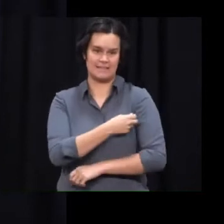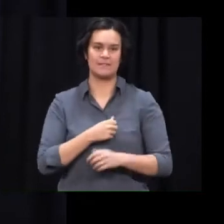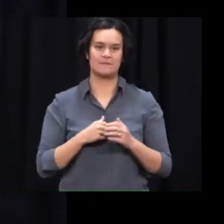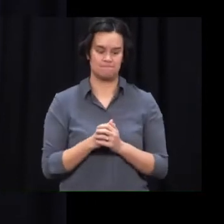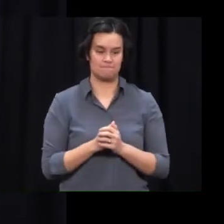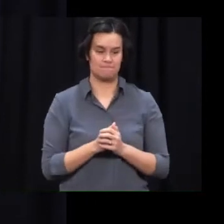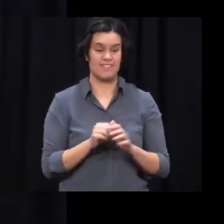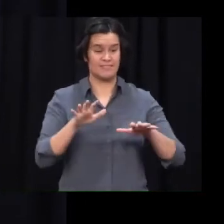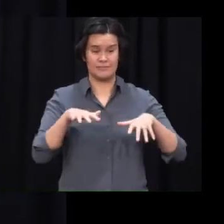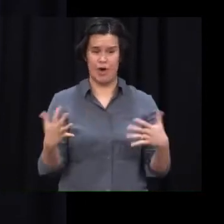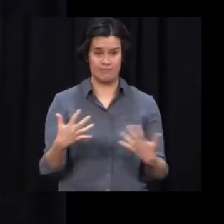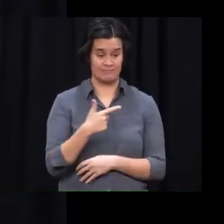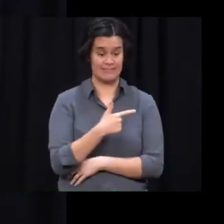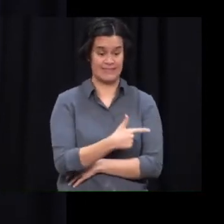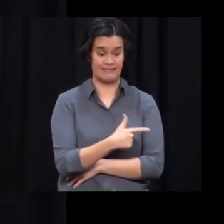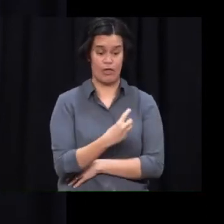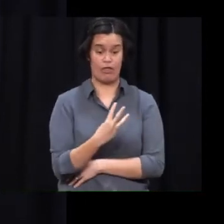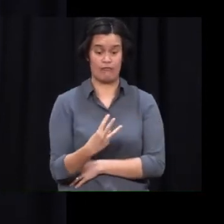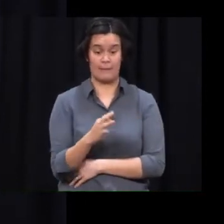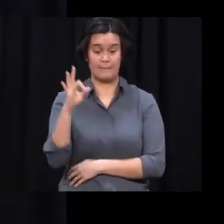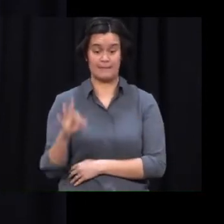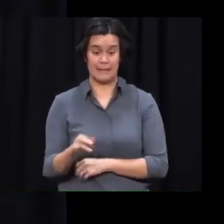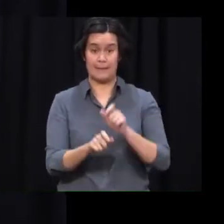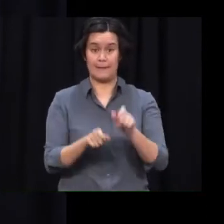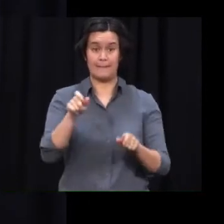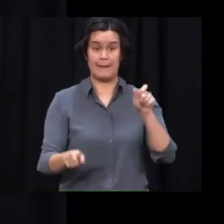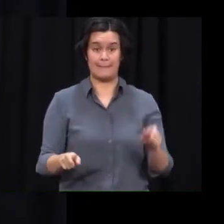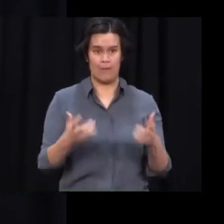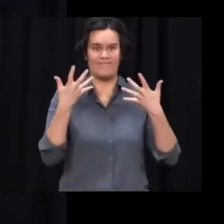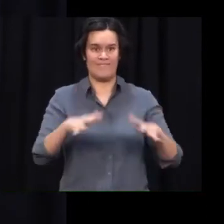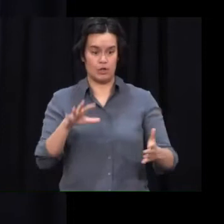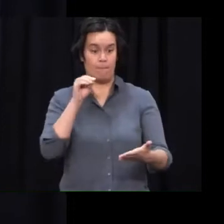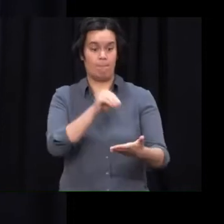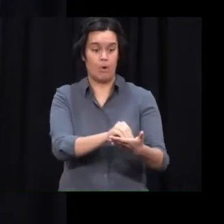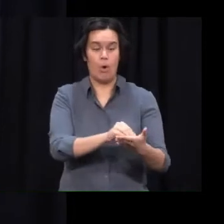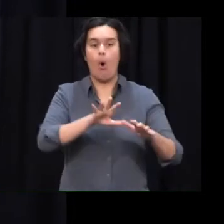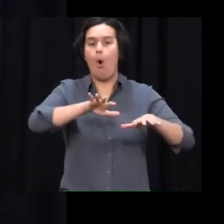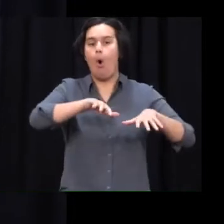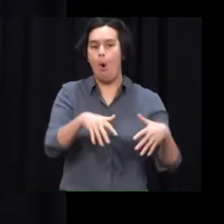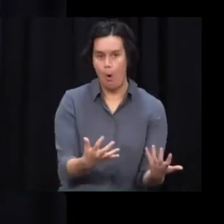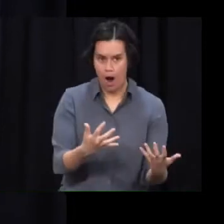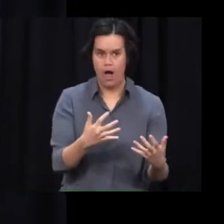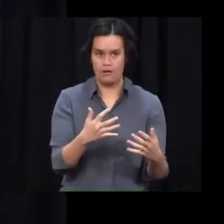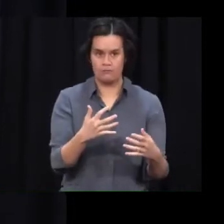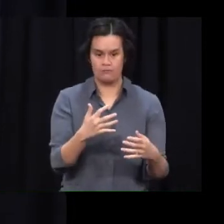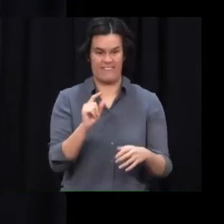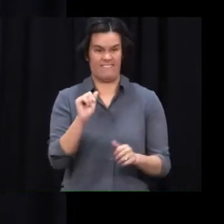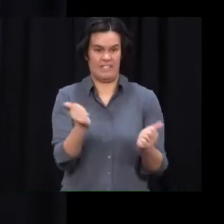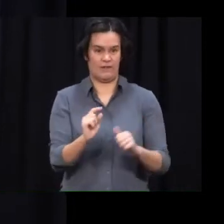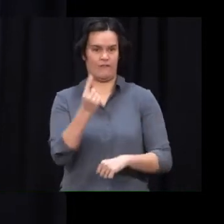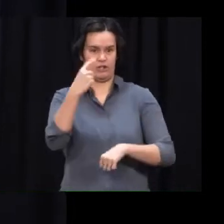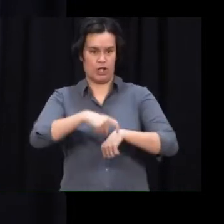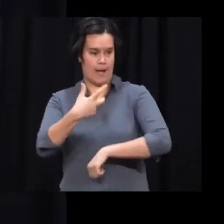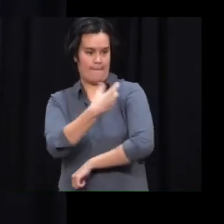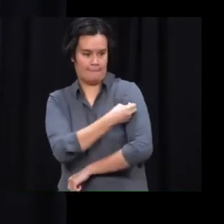either had at least one dose of the vaccine or are now booked in to get one. Drive-through vaccination centres are being stood up